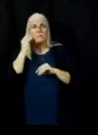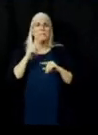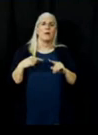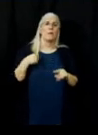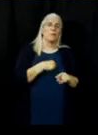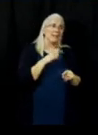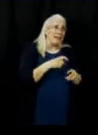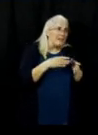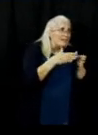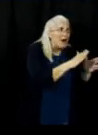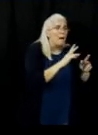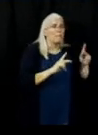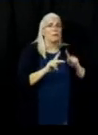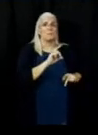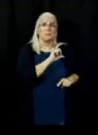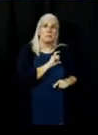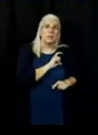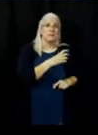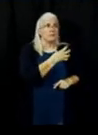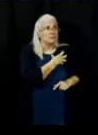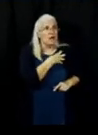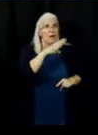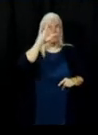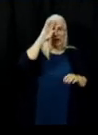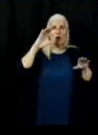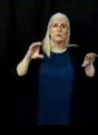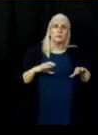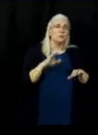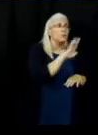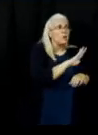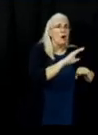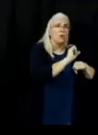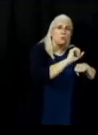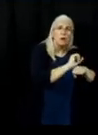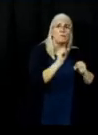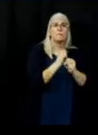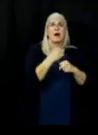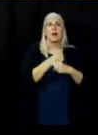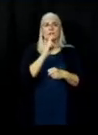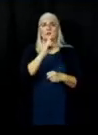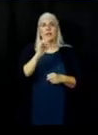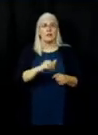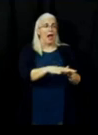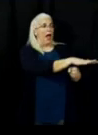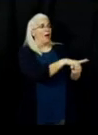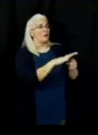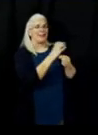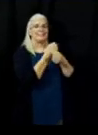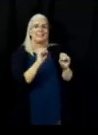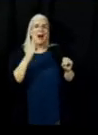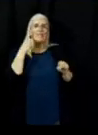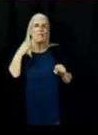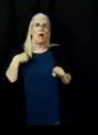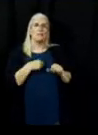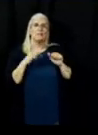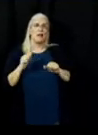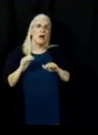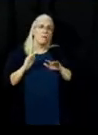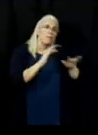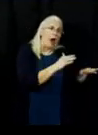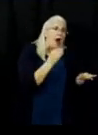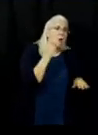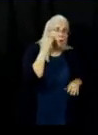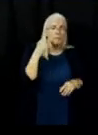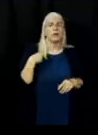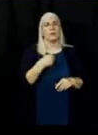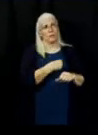and to make sure we keep those areas free and available for the firefighters. You know, we're seeing a lot of really good progress out there, but